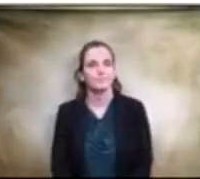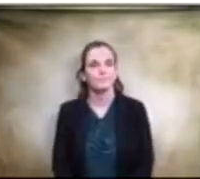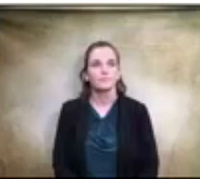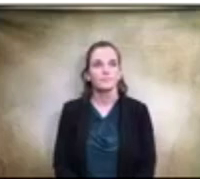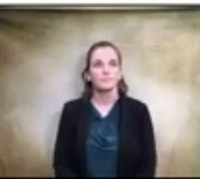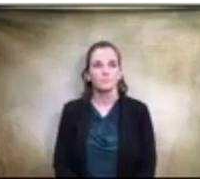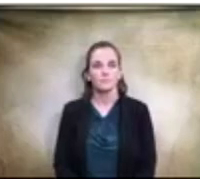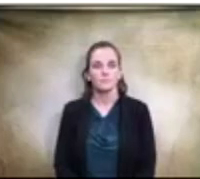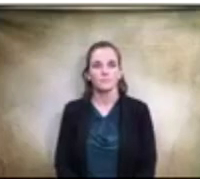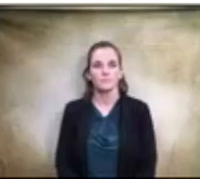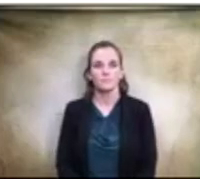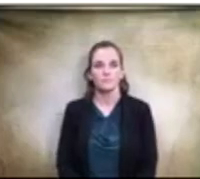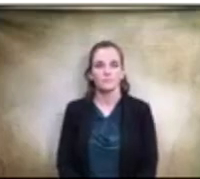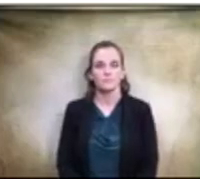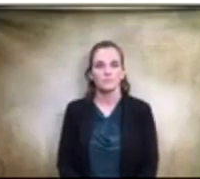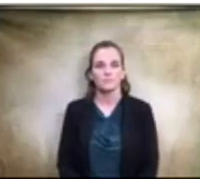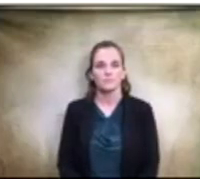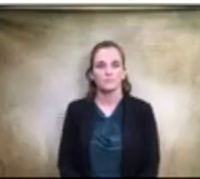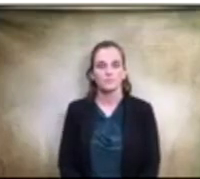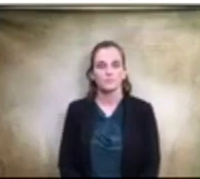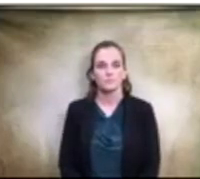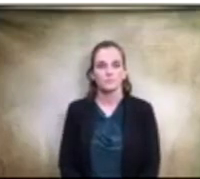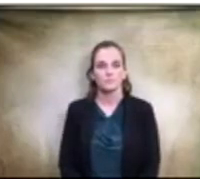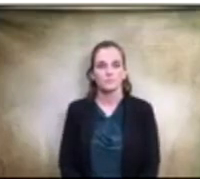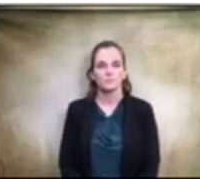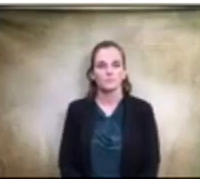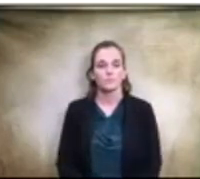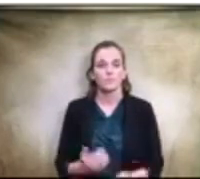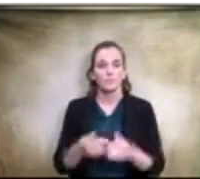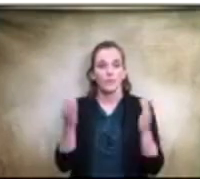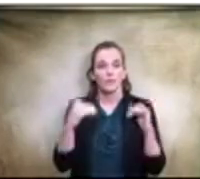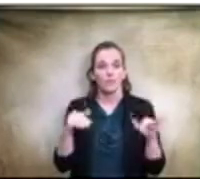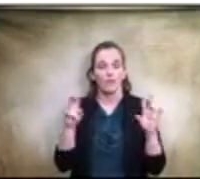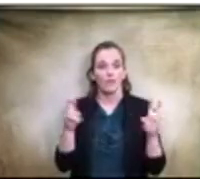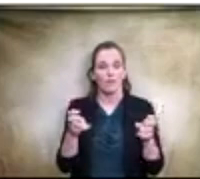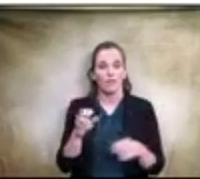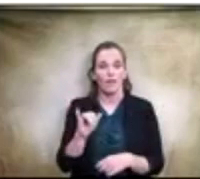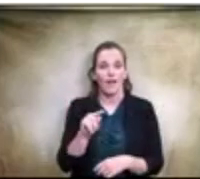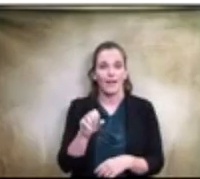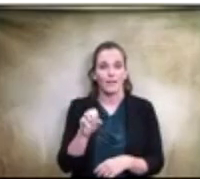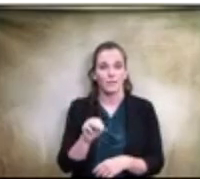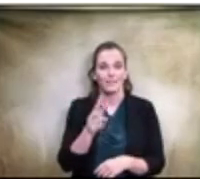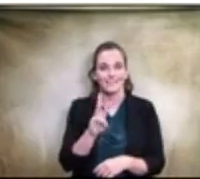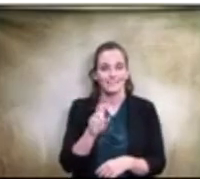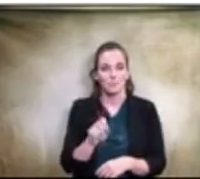It has been brought that item 6.2 by the recommendation from